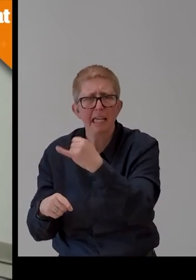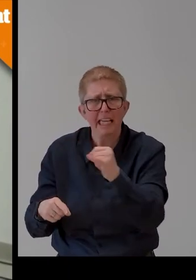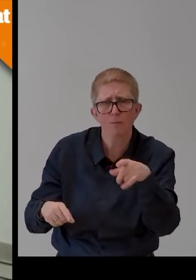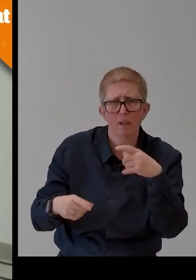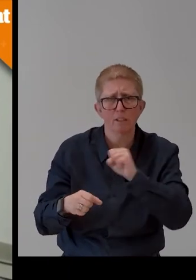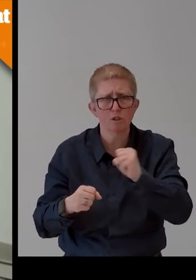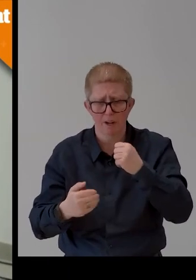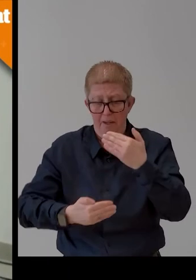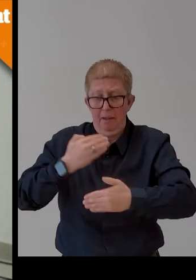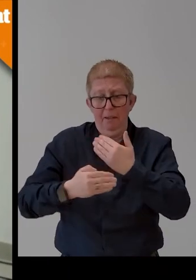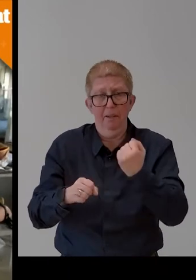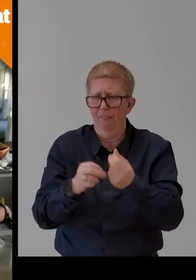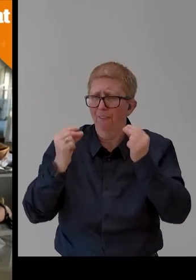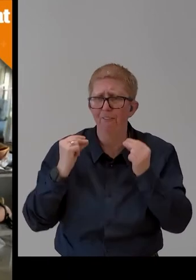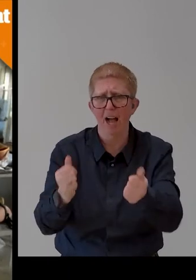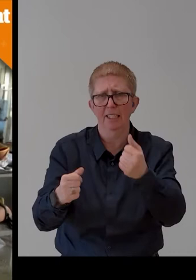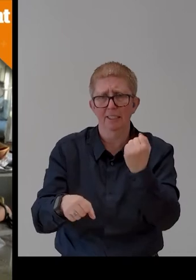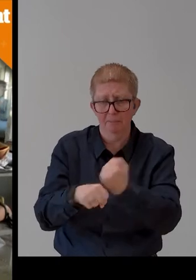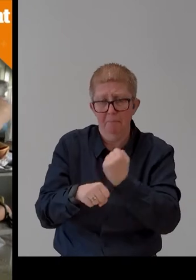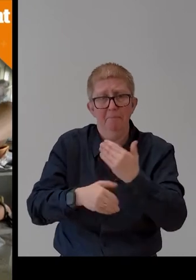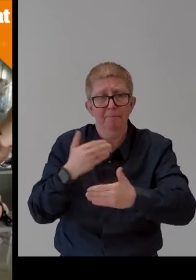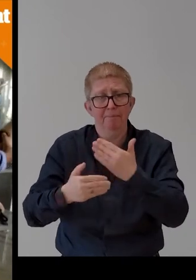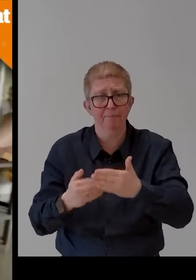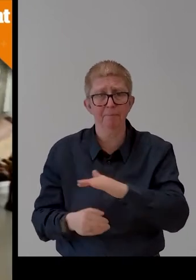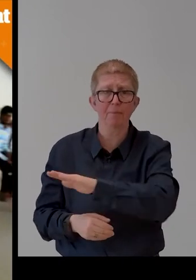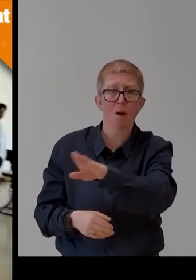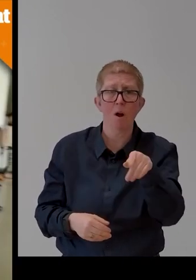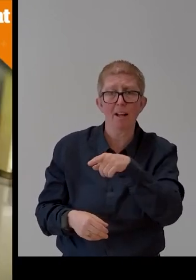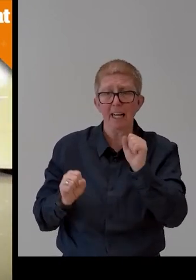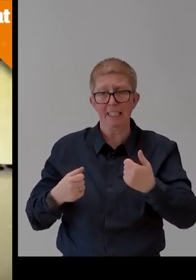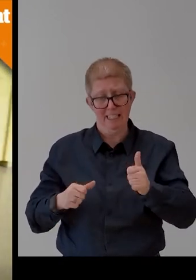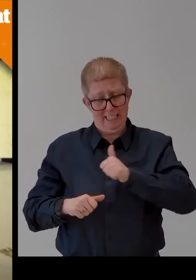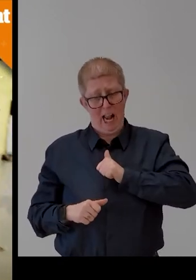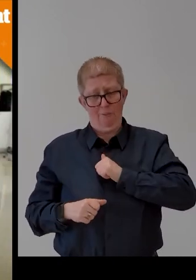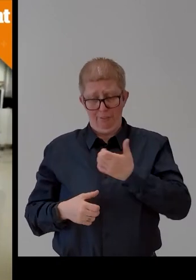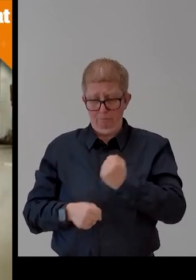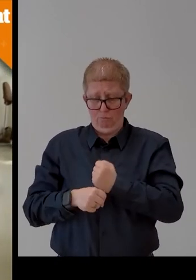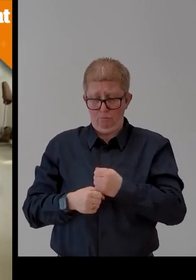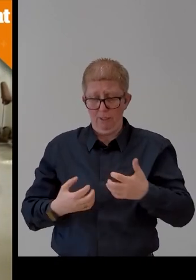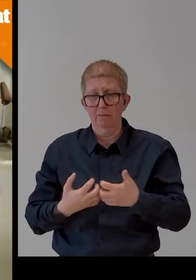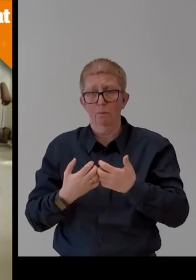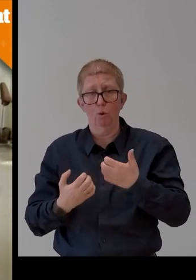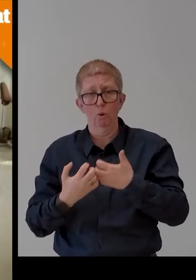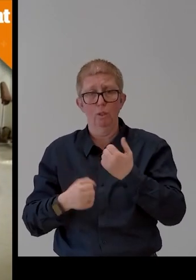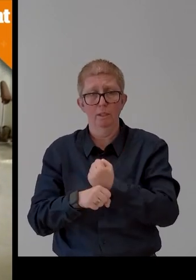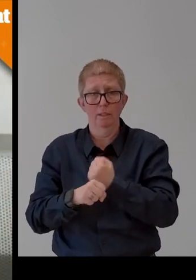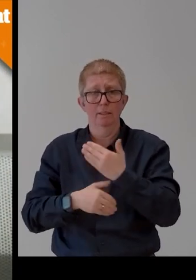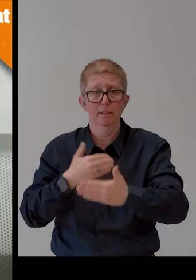prototyping. We do everything here. Shots from workshops and patients with music